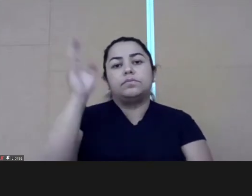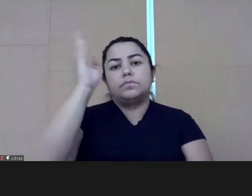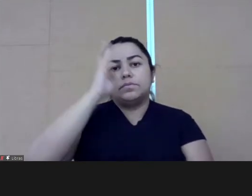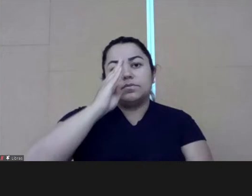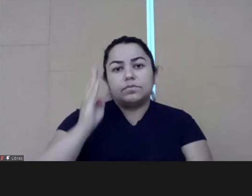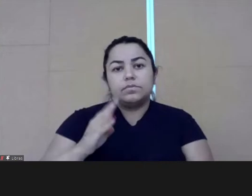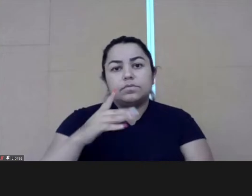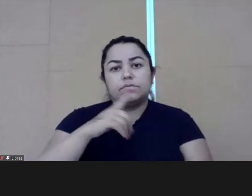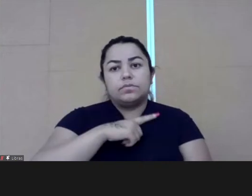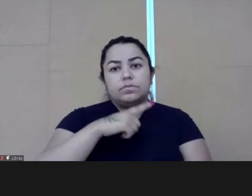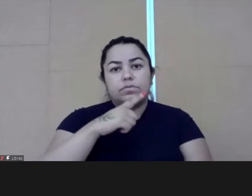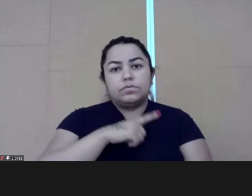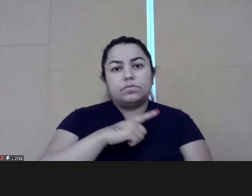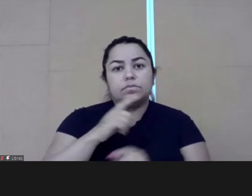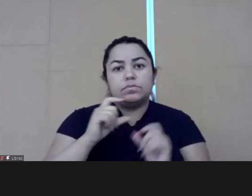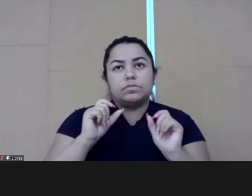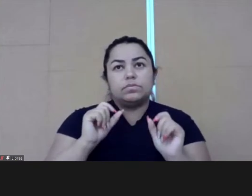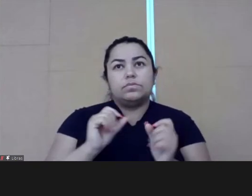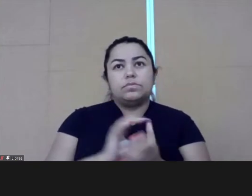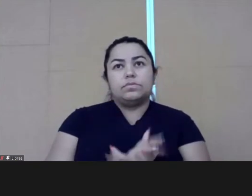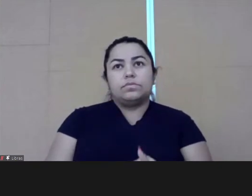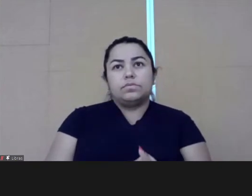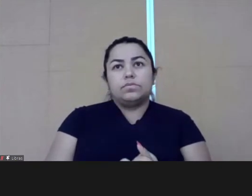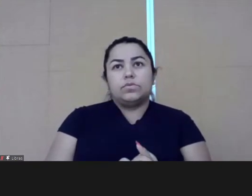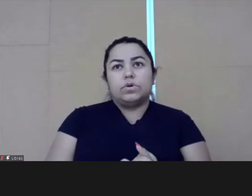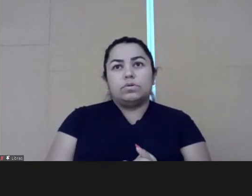our society has.